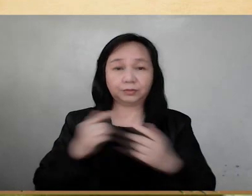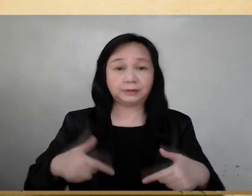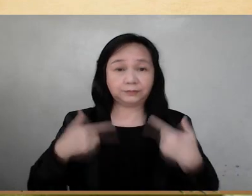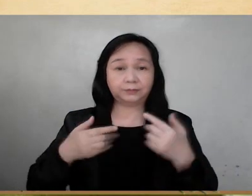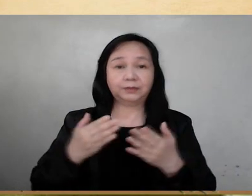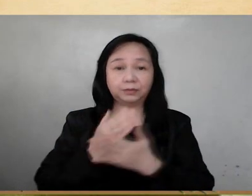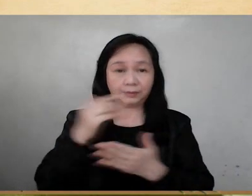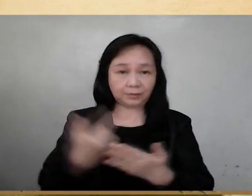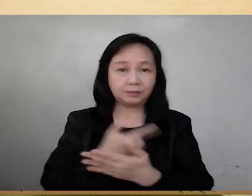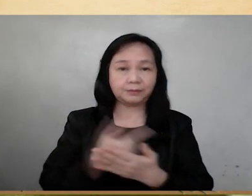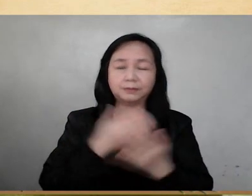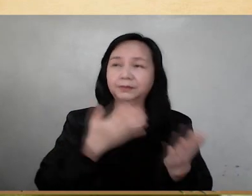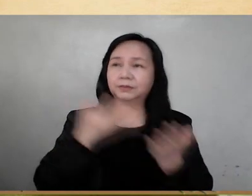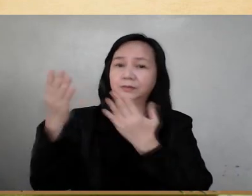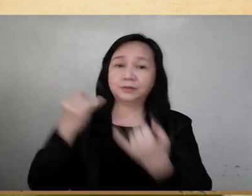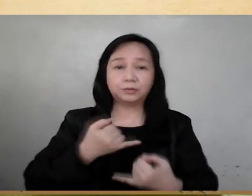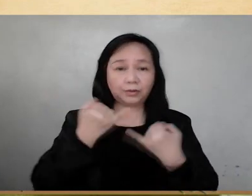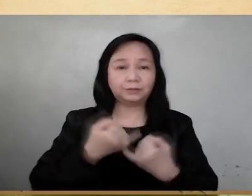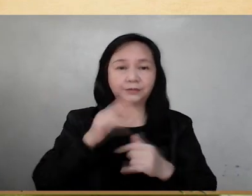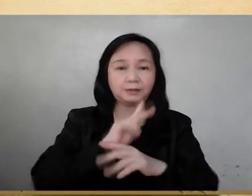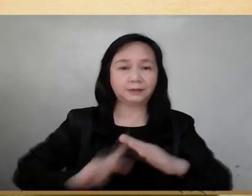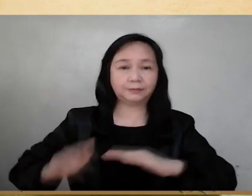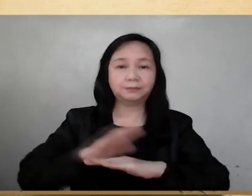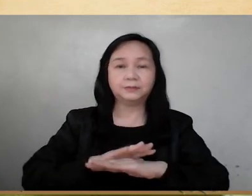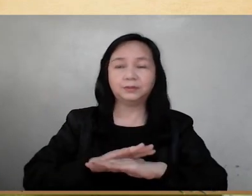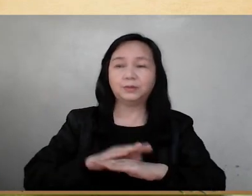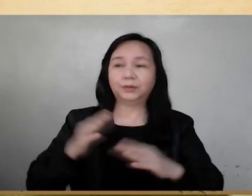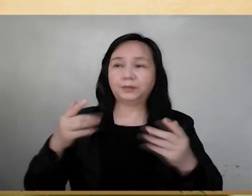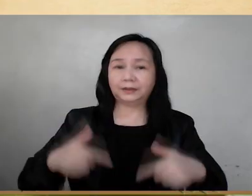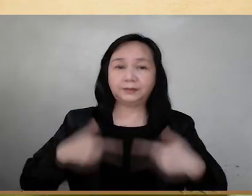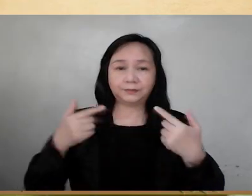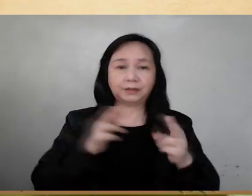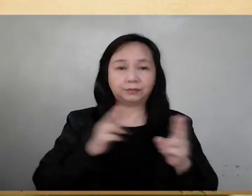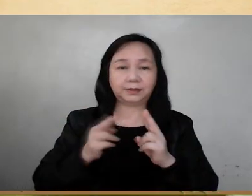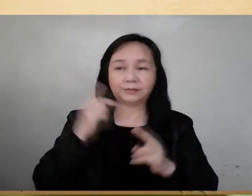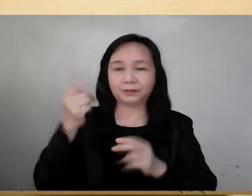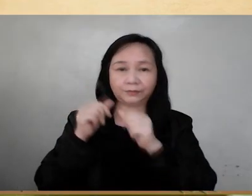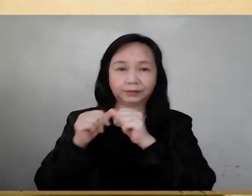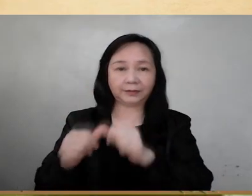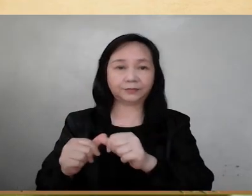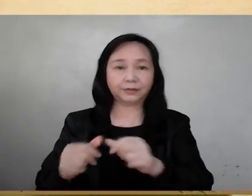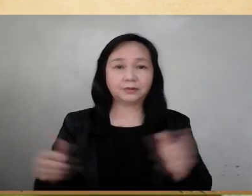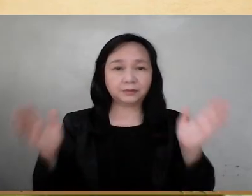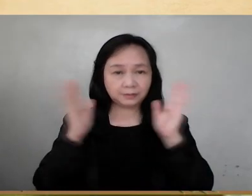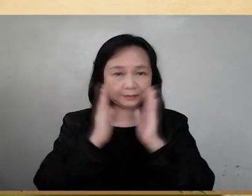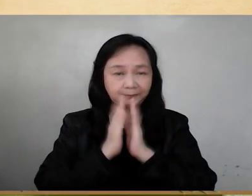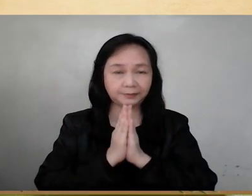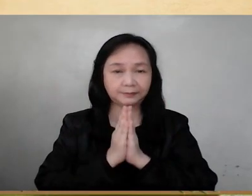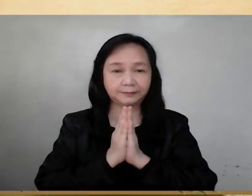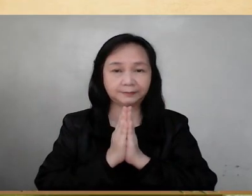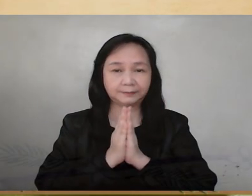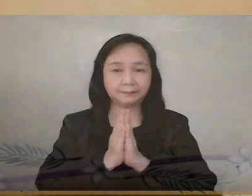by his gospel and bring us to the joy of his kingdom, where he lives and reigns forever and ever.